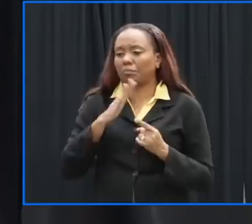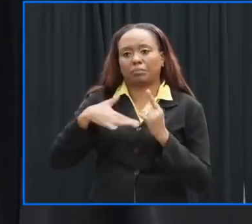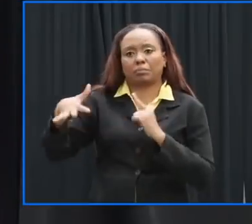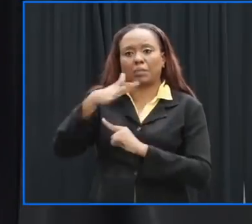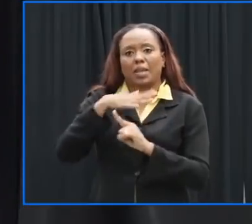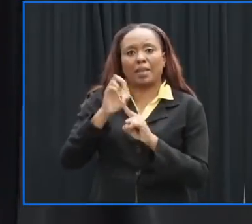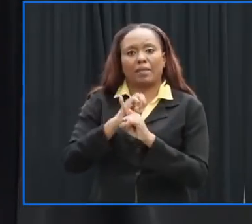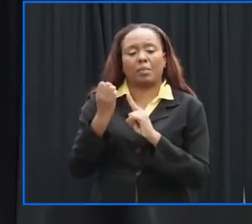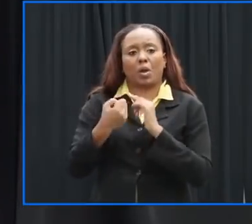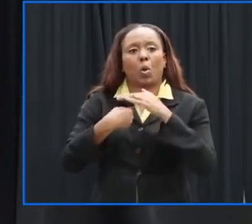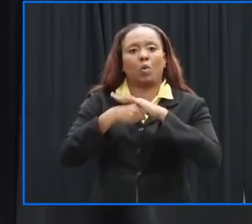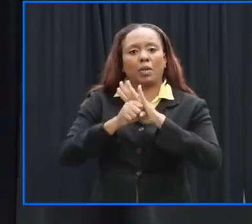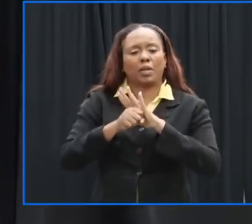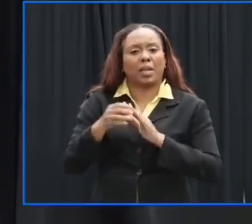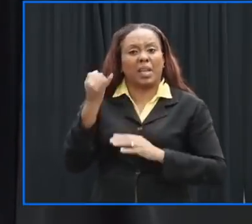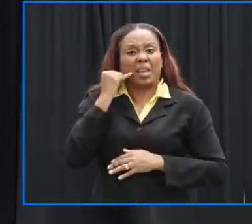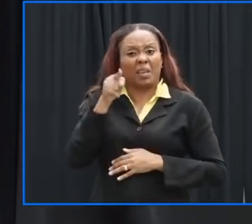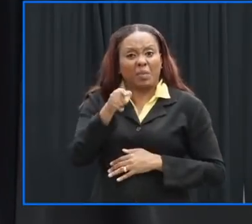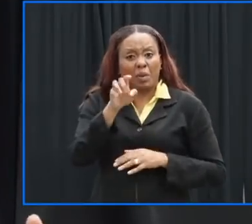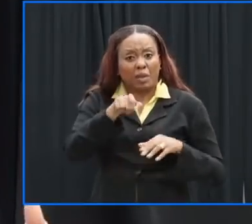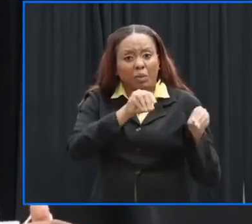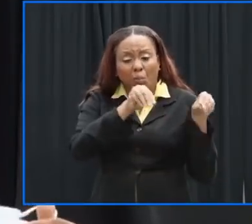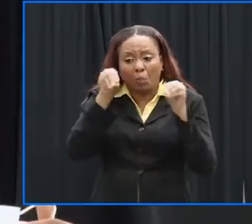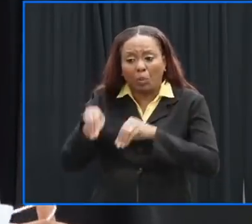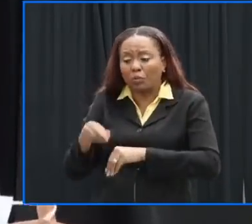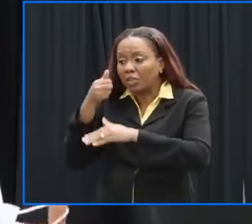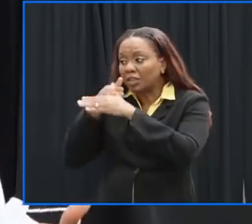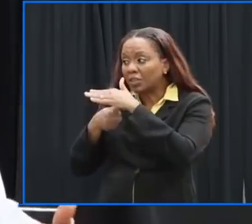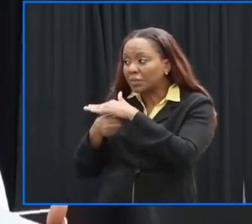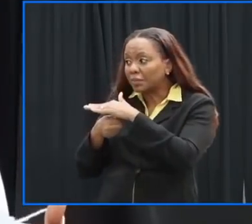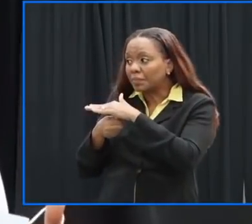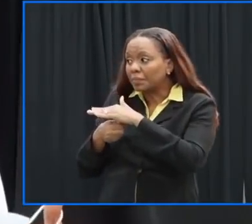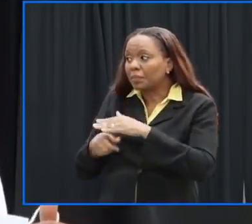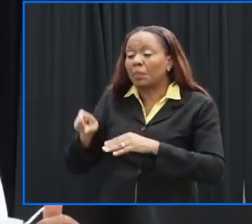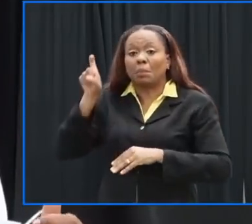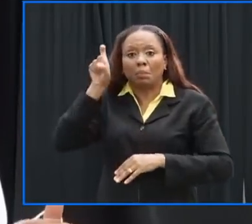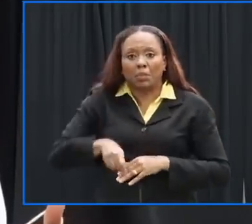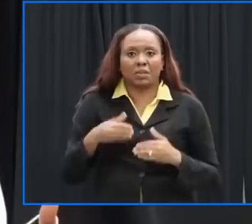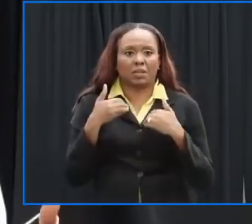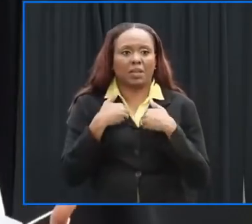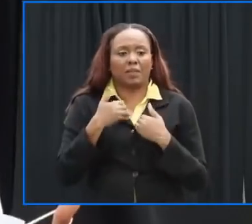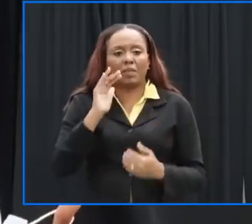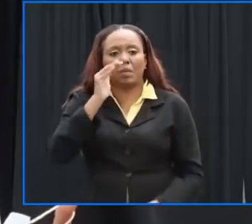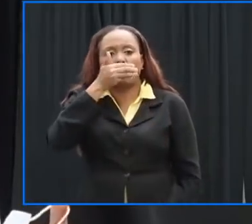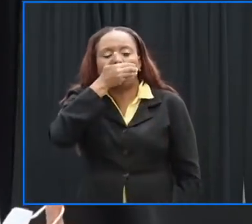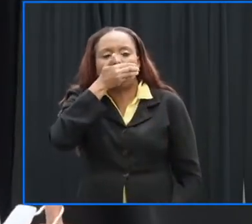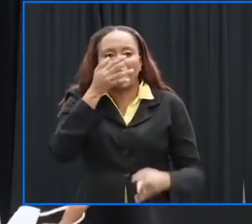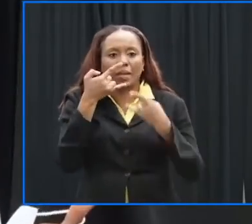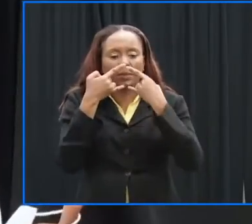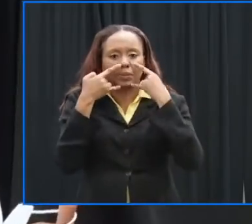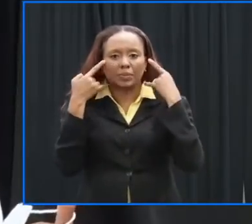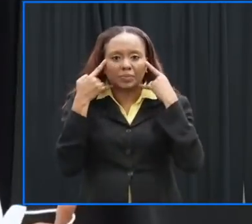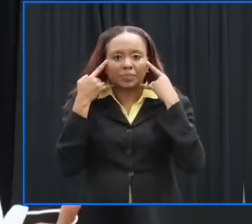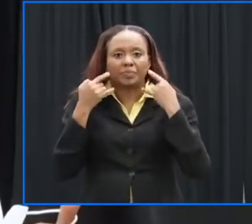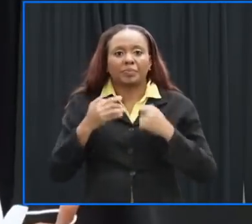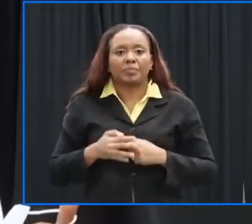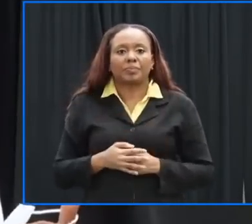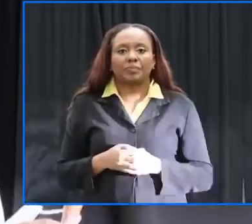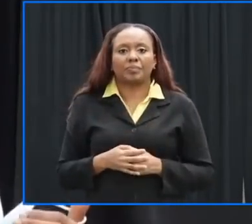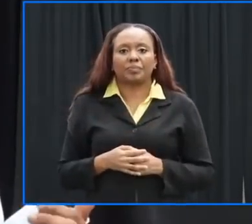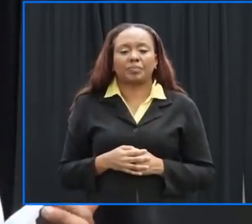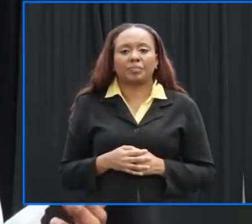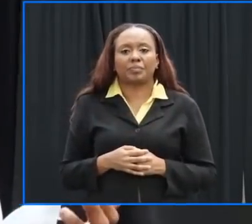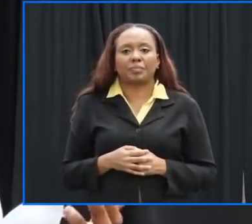persons using the shelters i would like to reiterate that they must come with their masks they are to come with